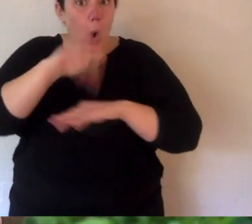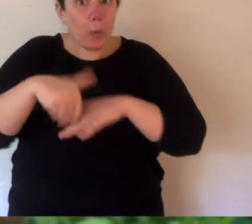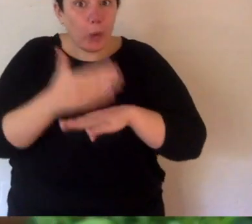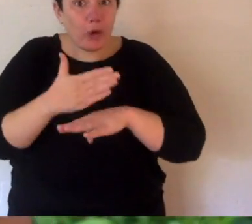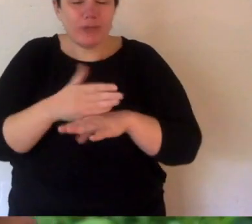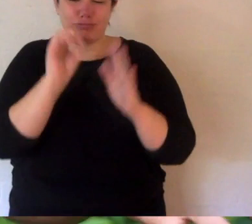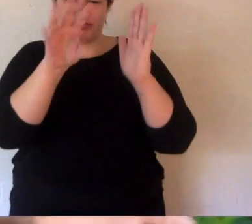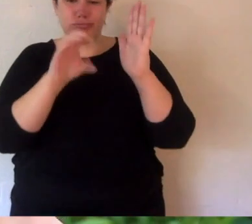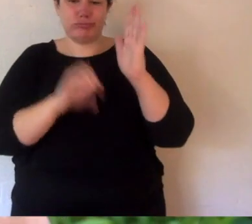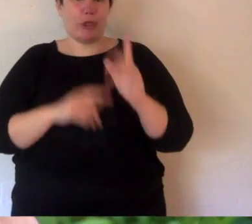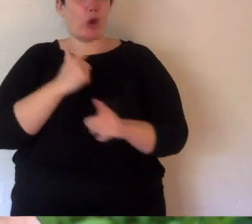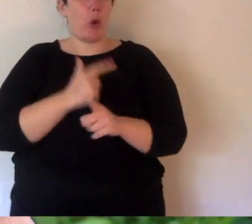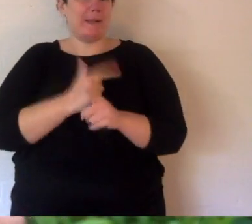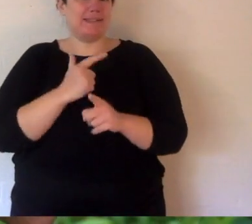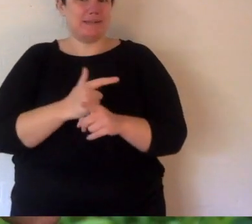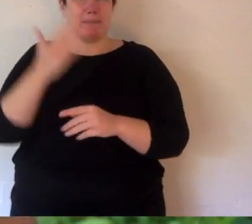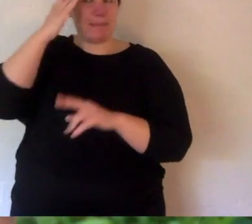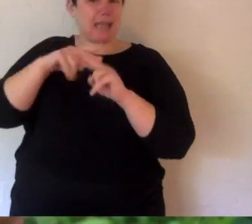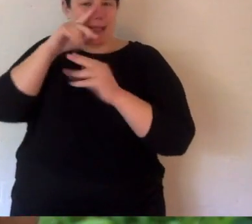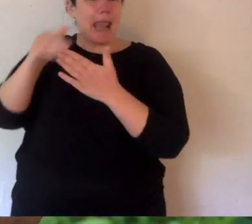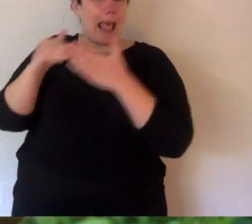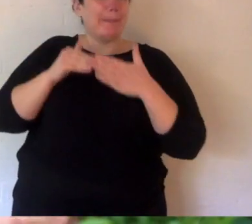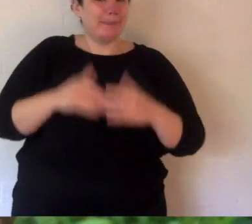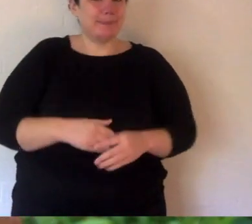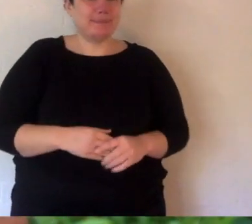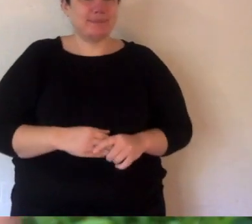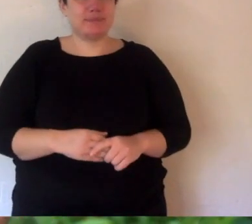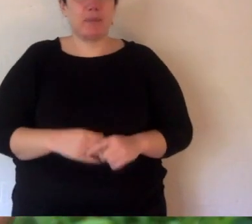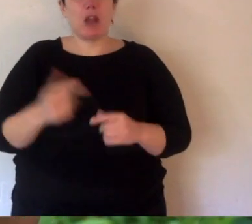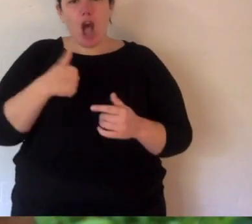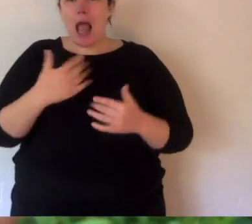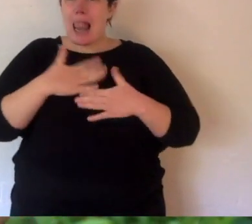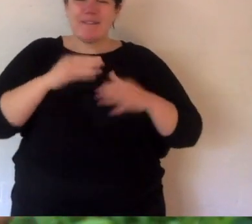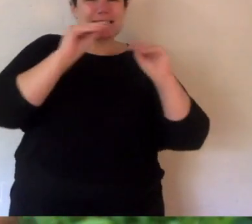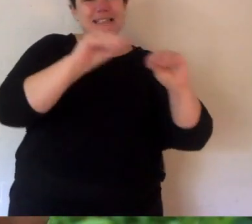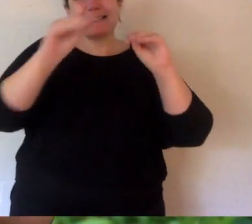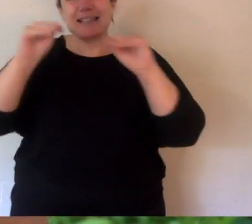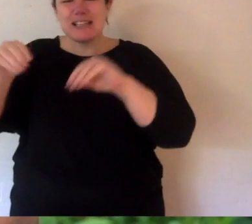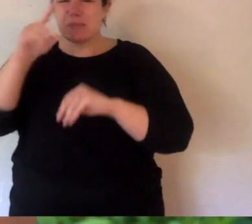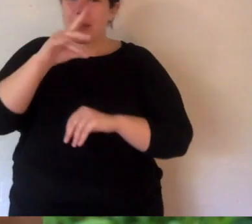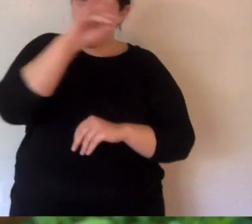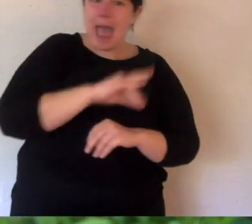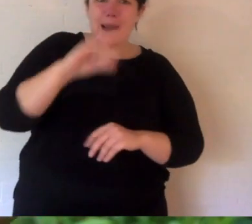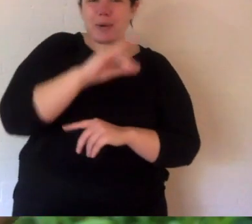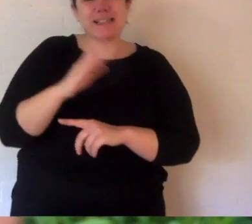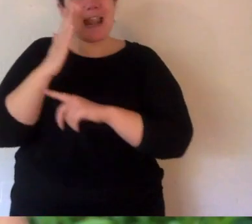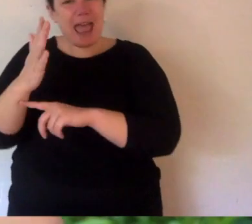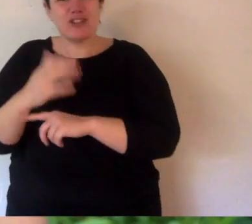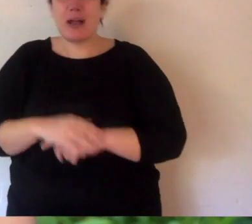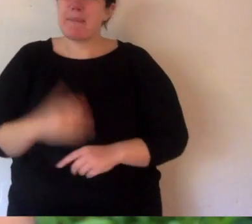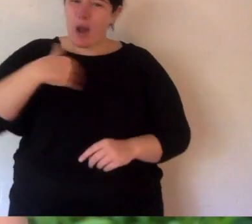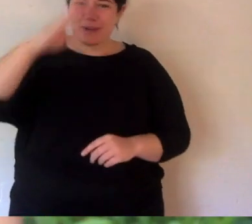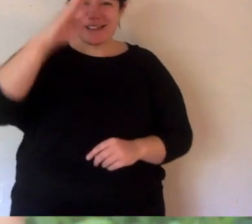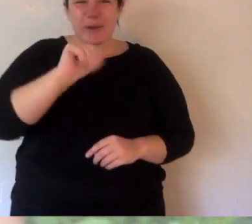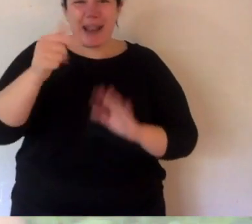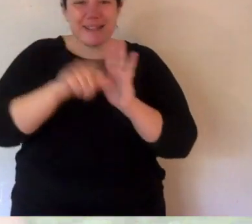your homework just put it into the comments. This is what I do connecting people with nature and that can't stop. I'll see you